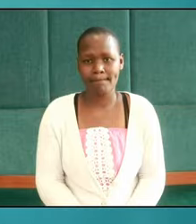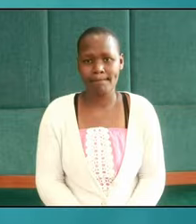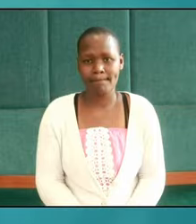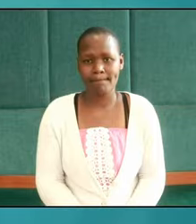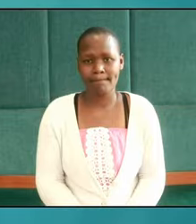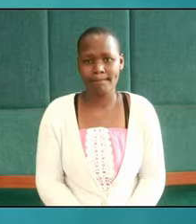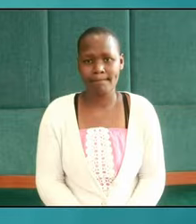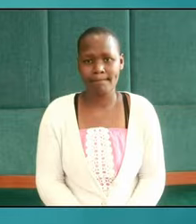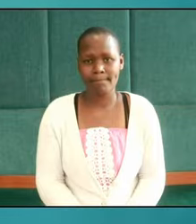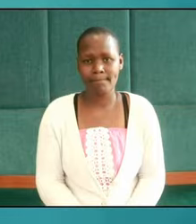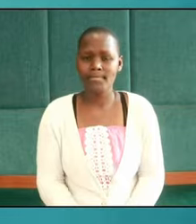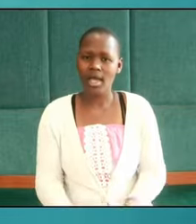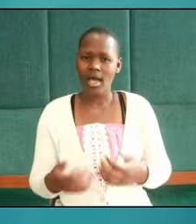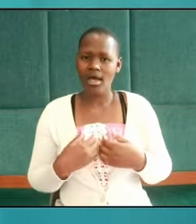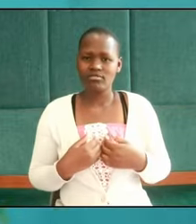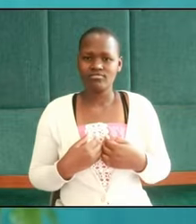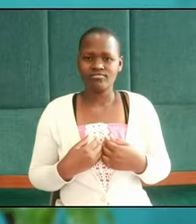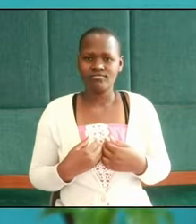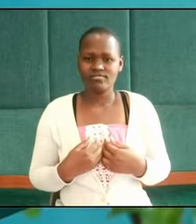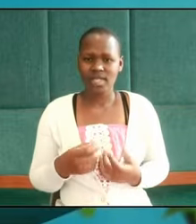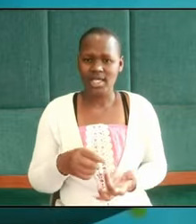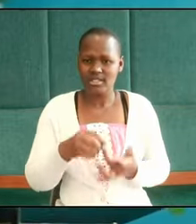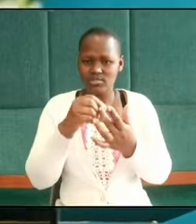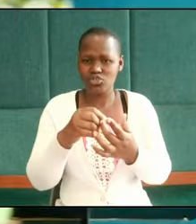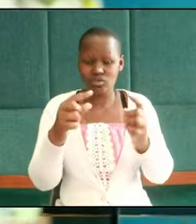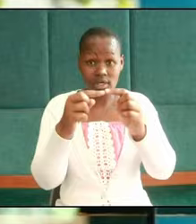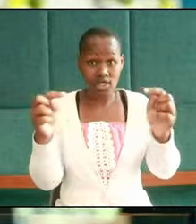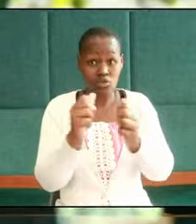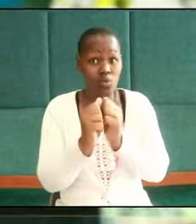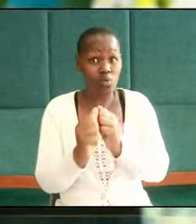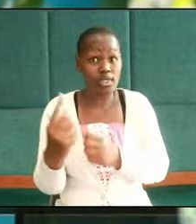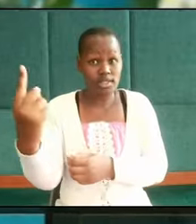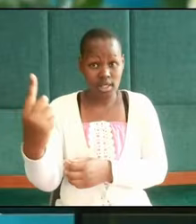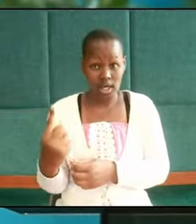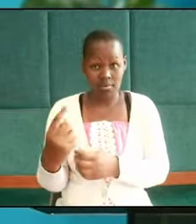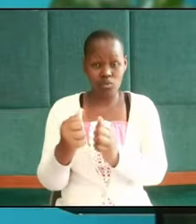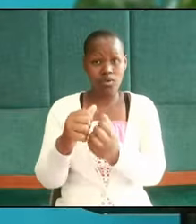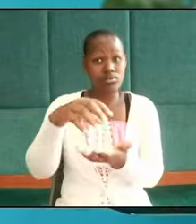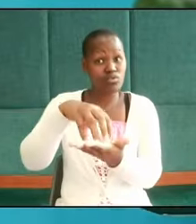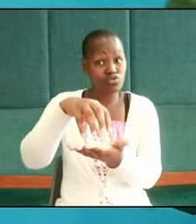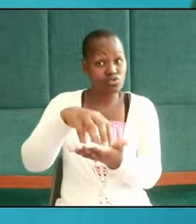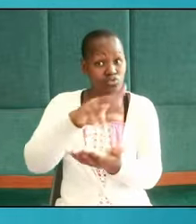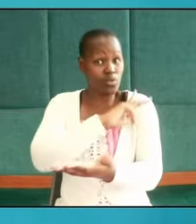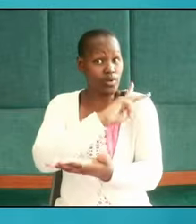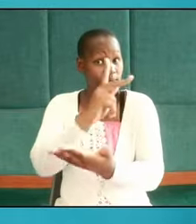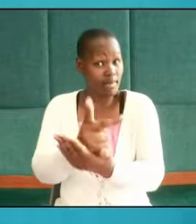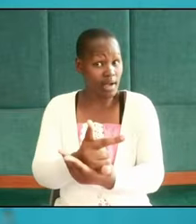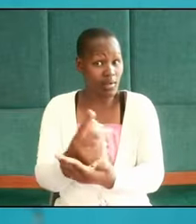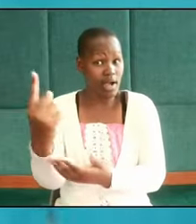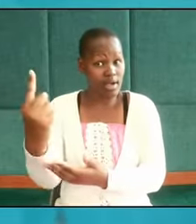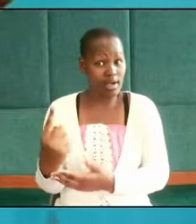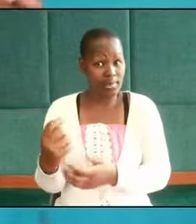there is a unique crisis that comes with position that comes with power that